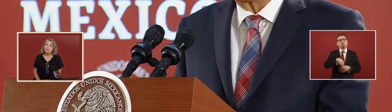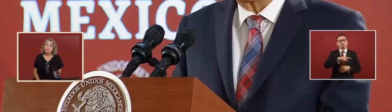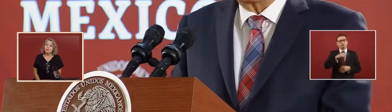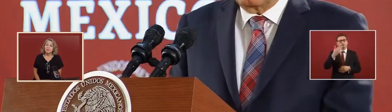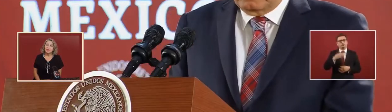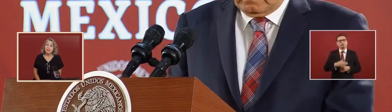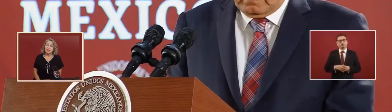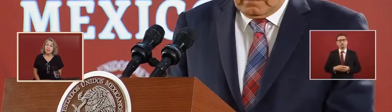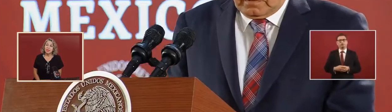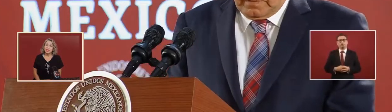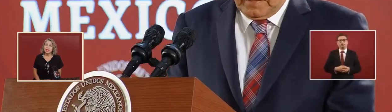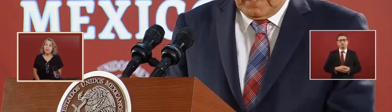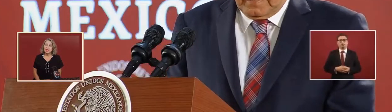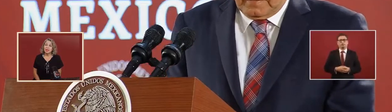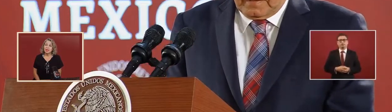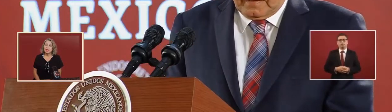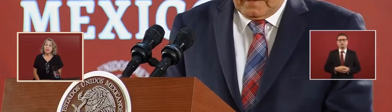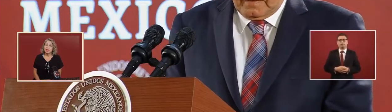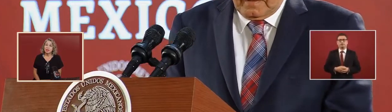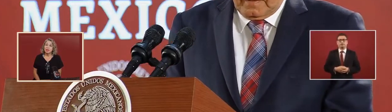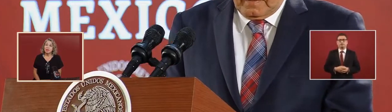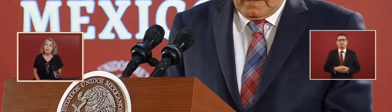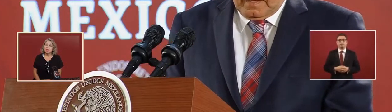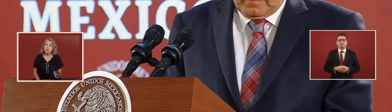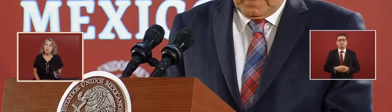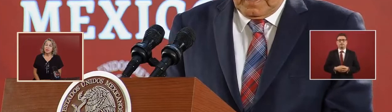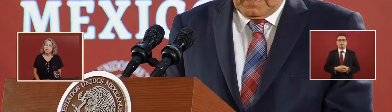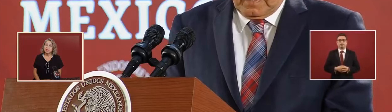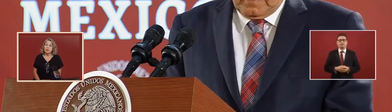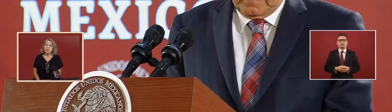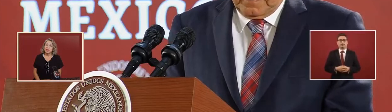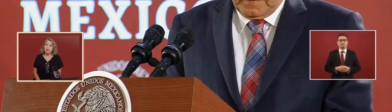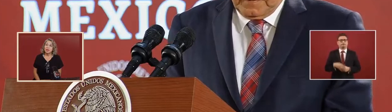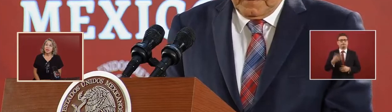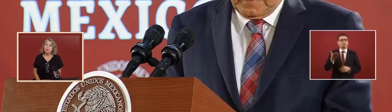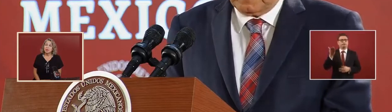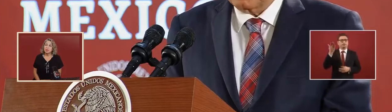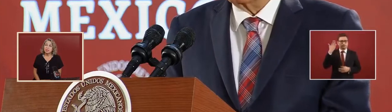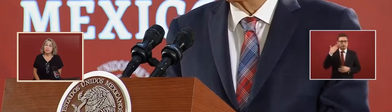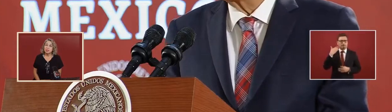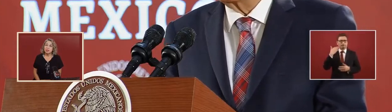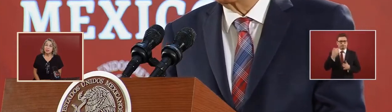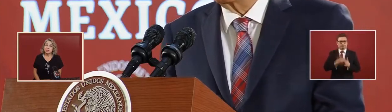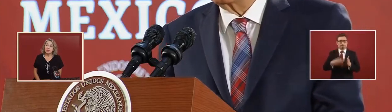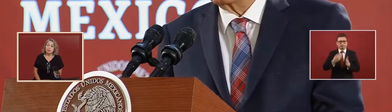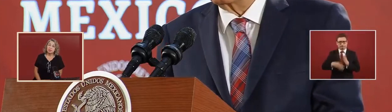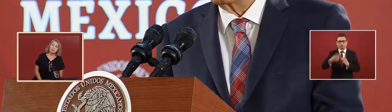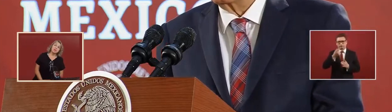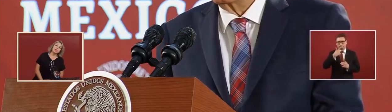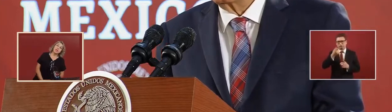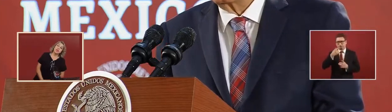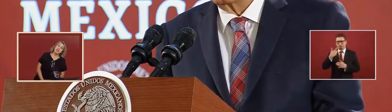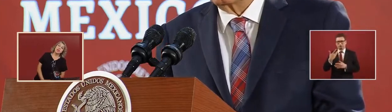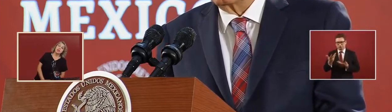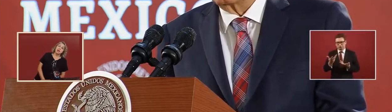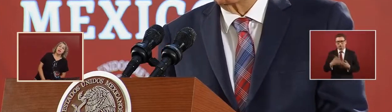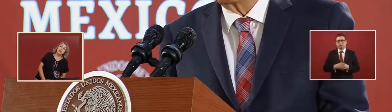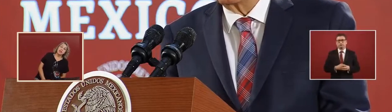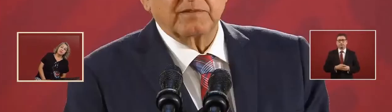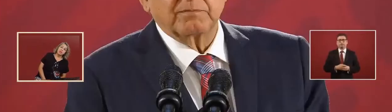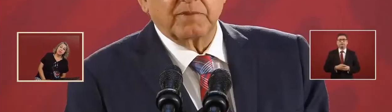medication knew that there was there was a need for these medications